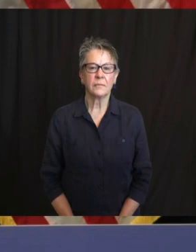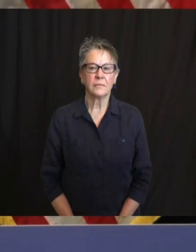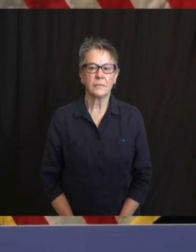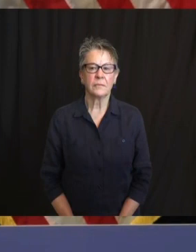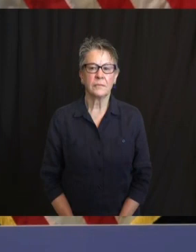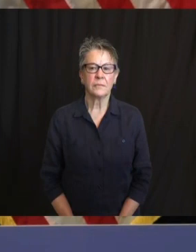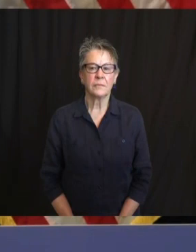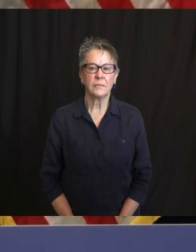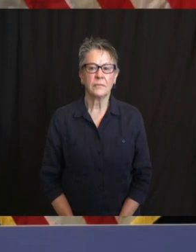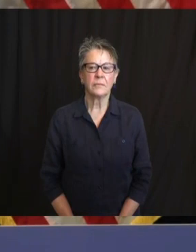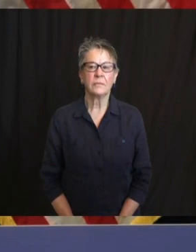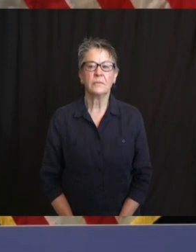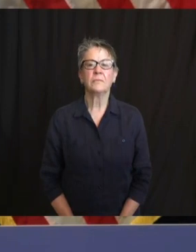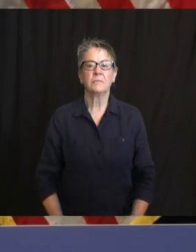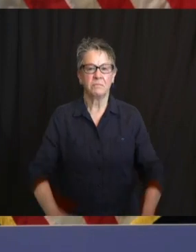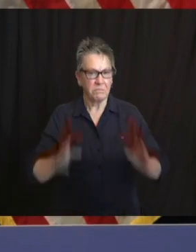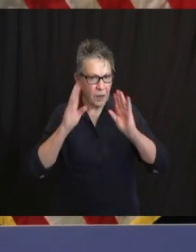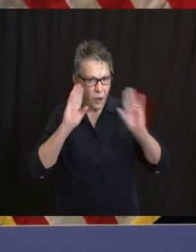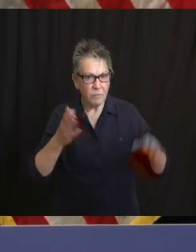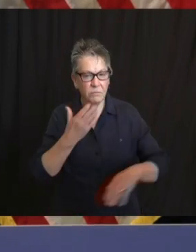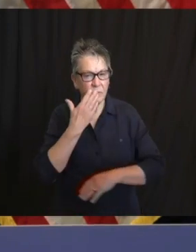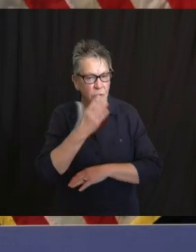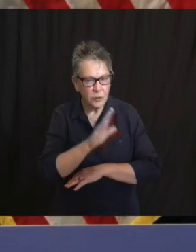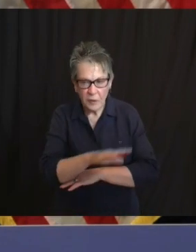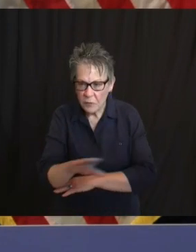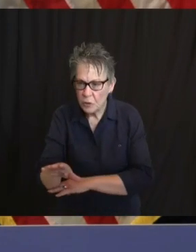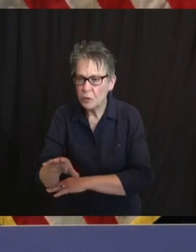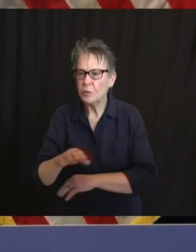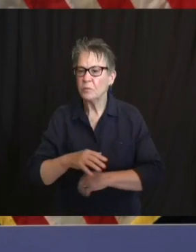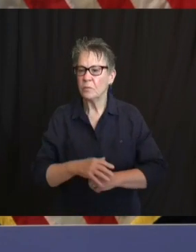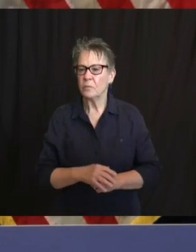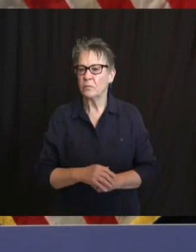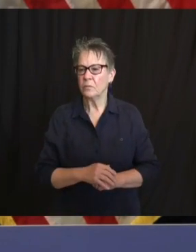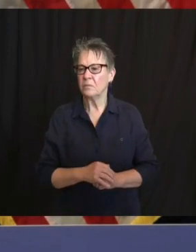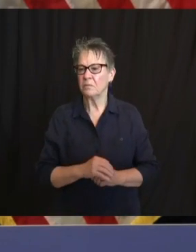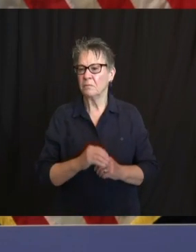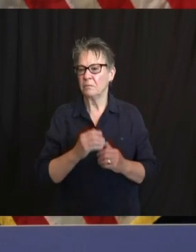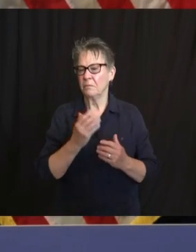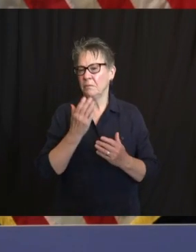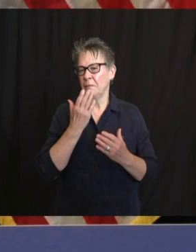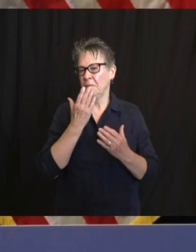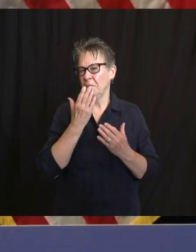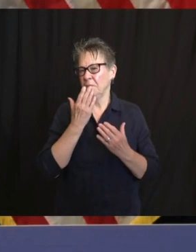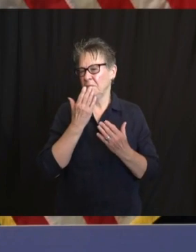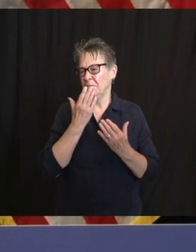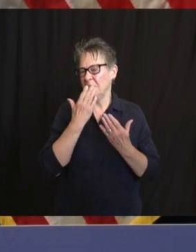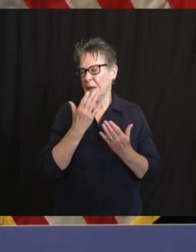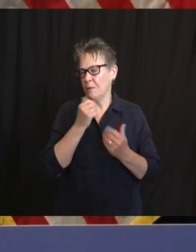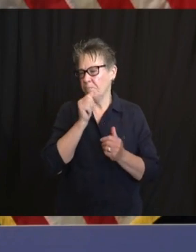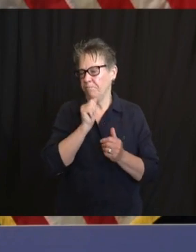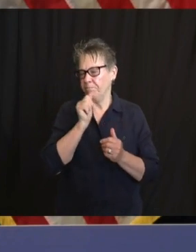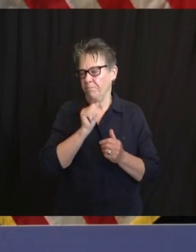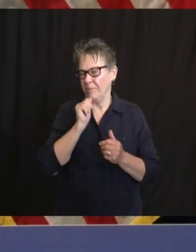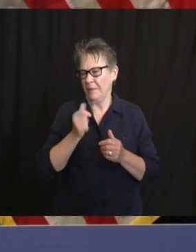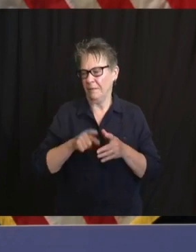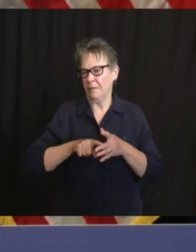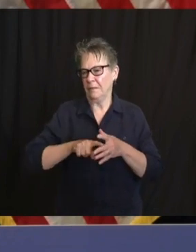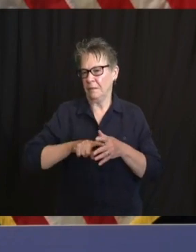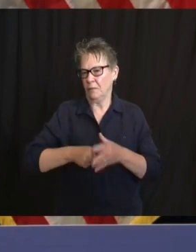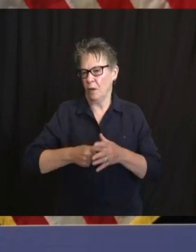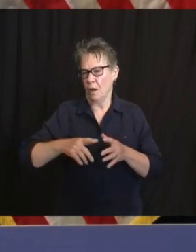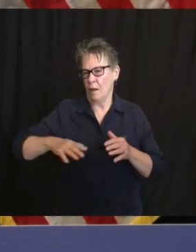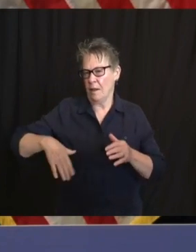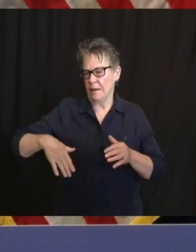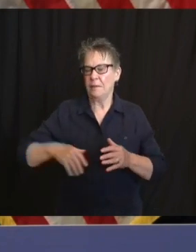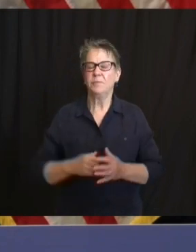Good afternoon. Thank you for bearing with us with a later start today than normal. I want to say I am